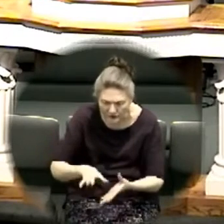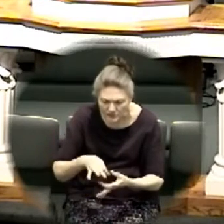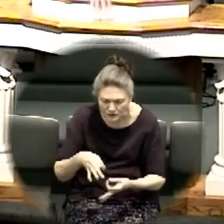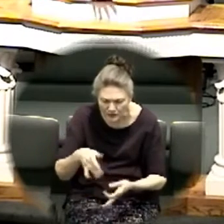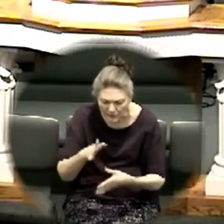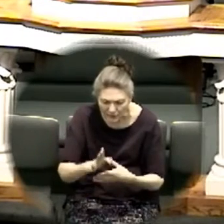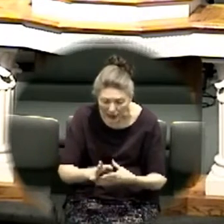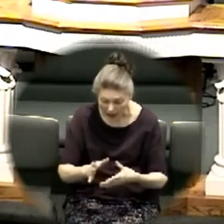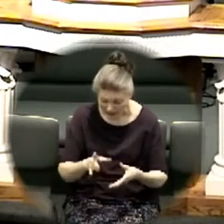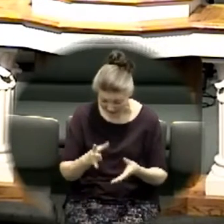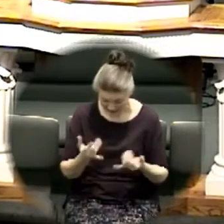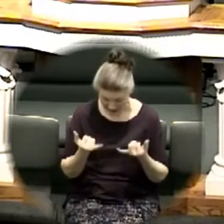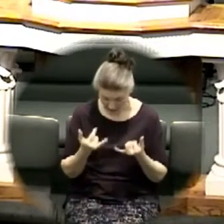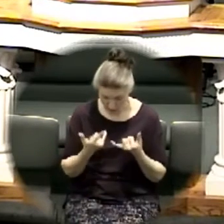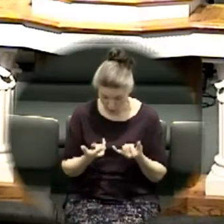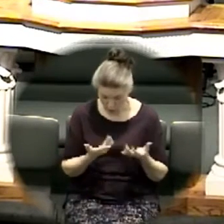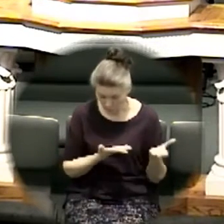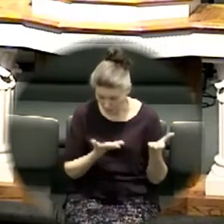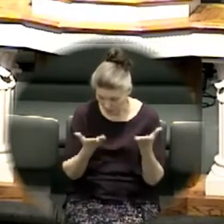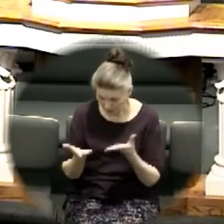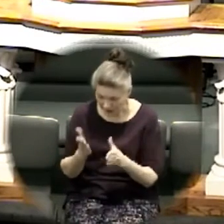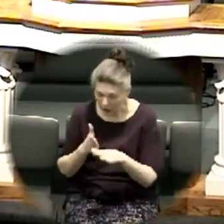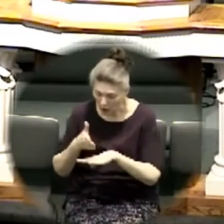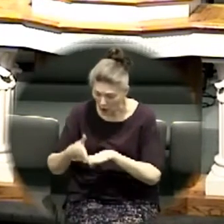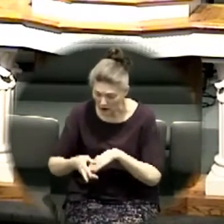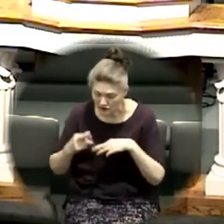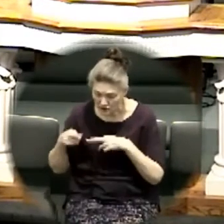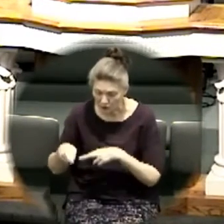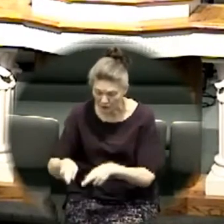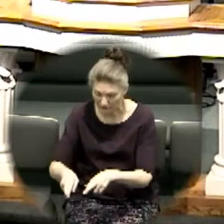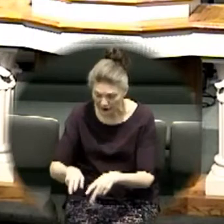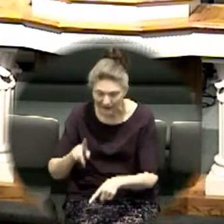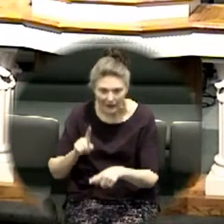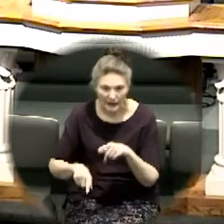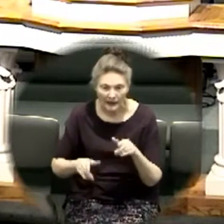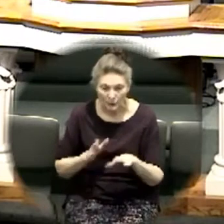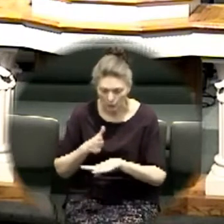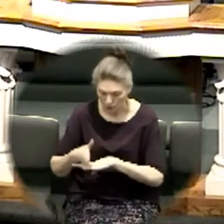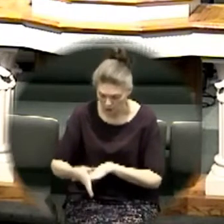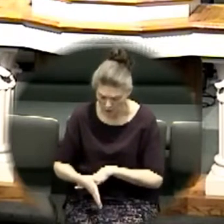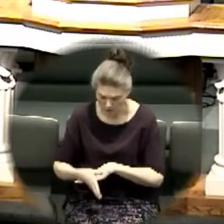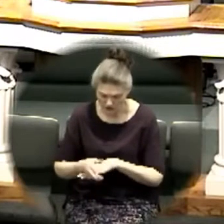across the river we have to obey they couldn't get across without the ark